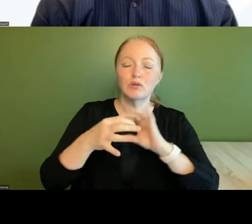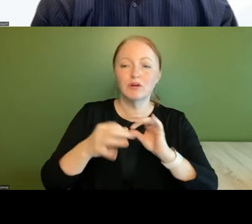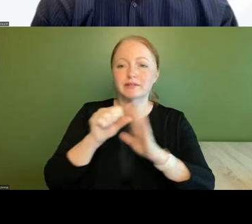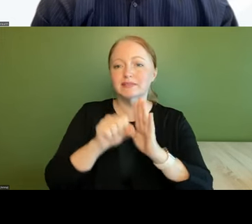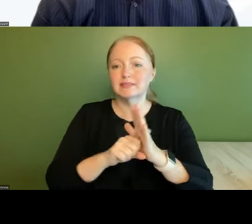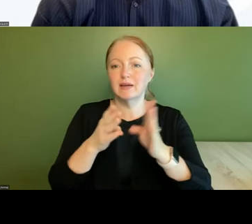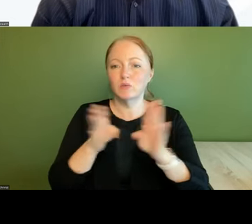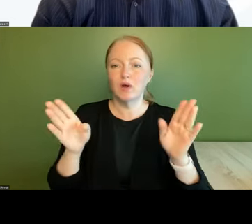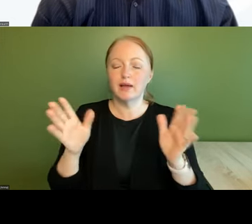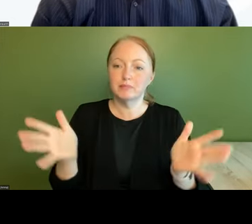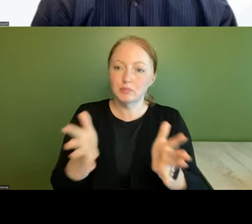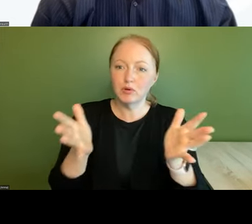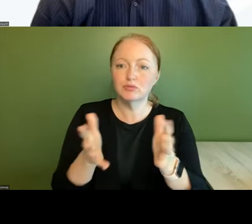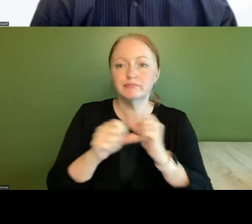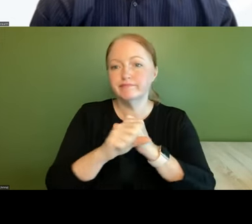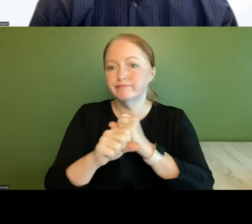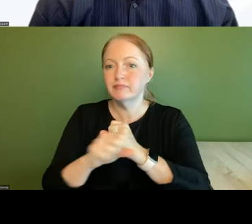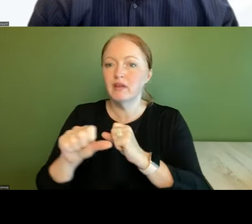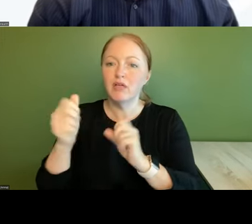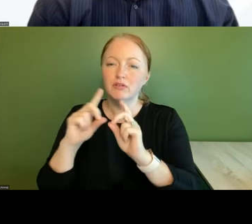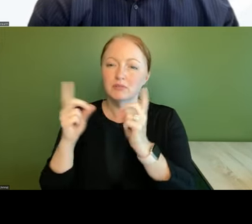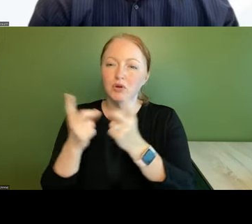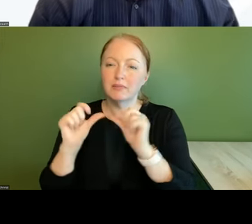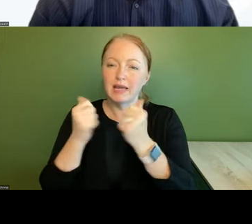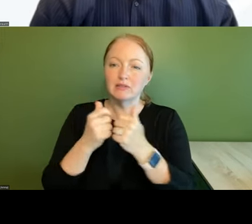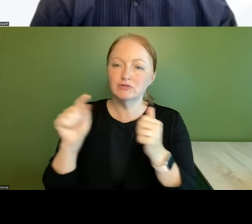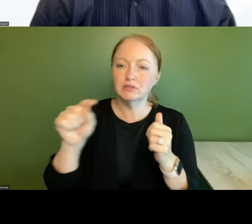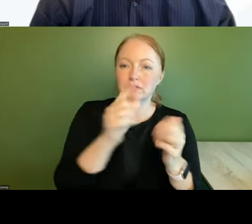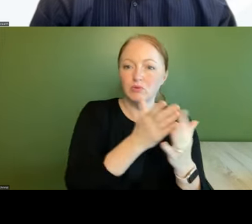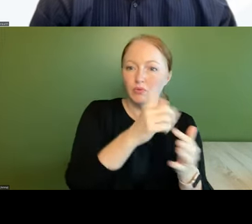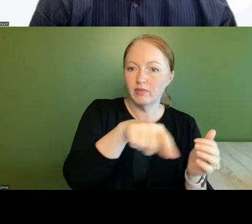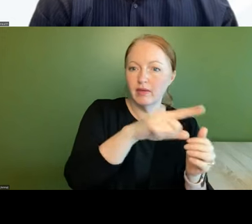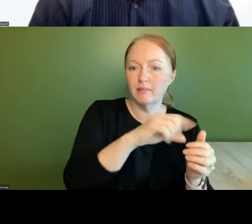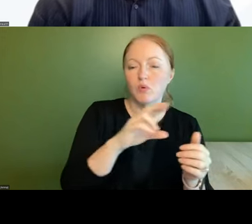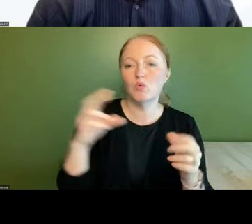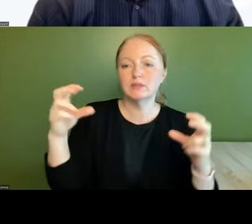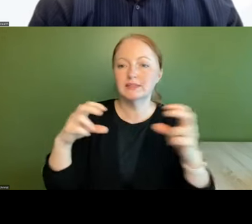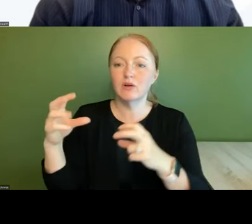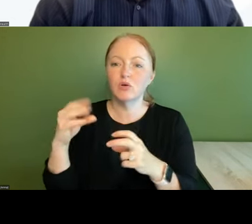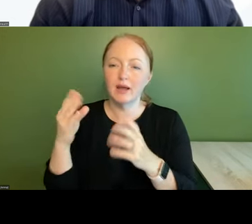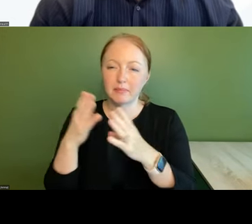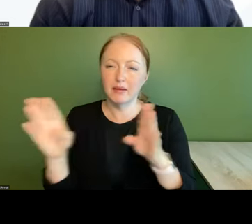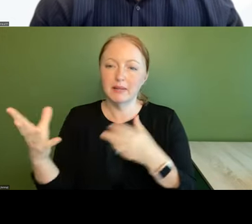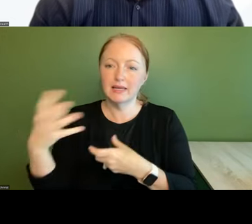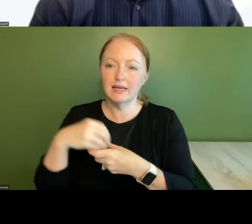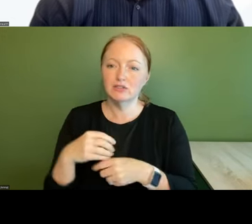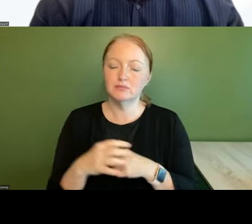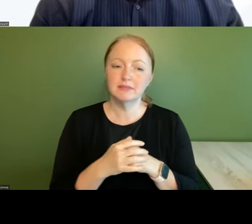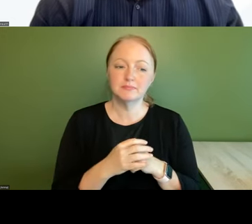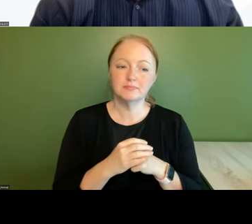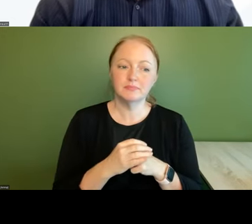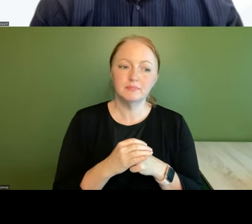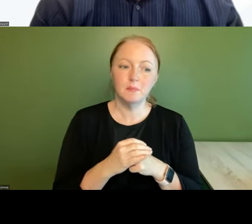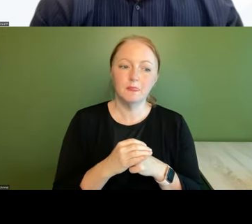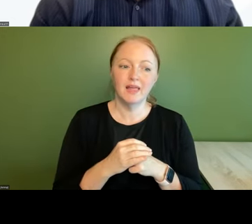promotion uh whether it is through other departments and agencies in the state but also with stakeholder and public engagement and then